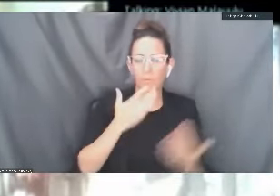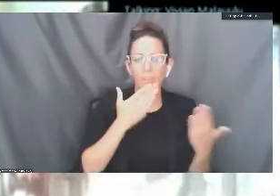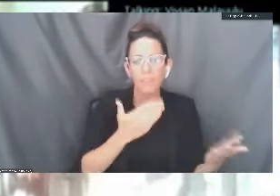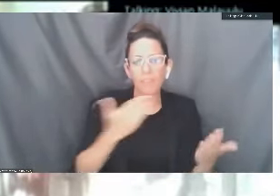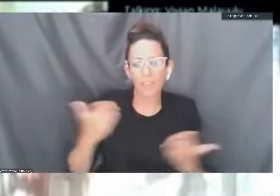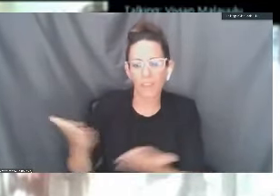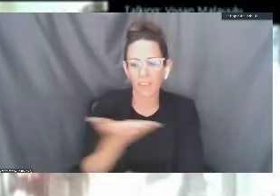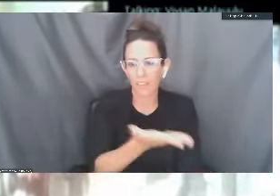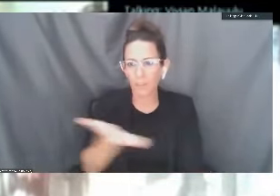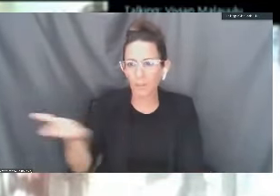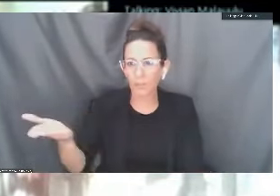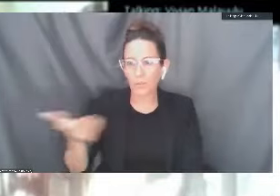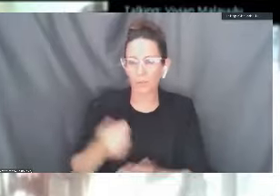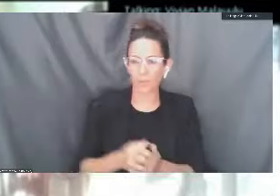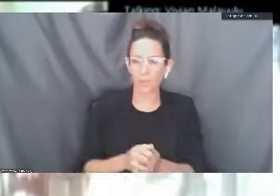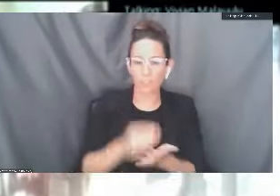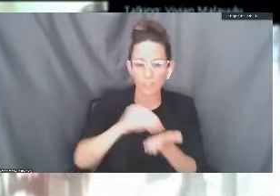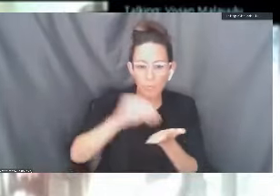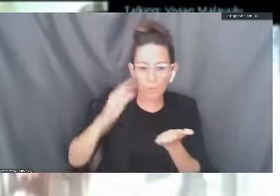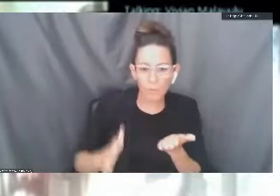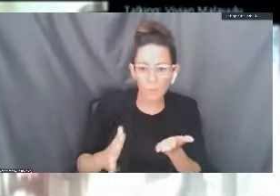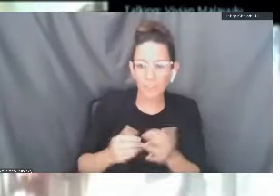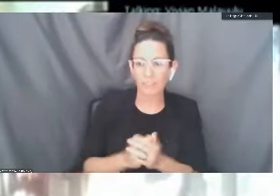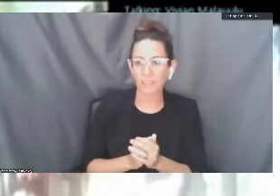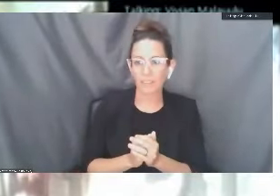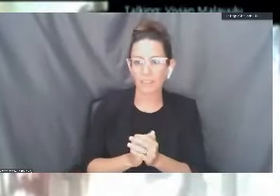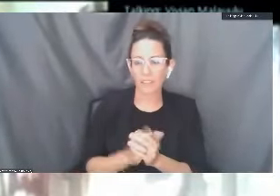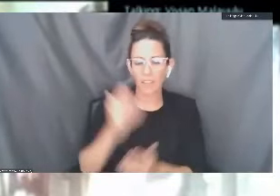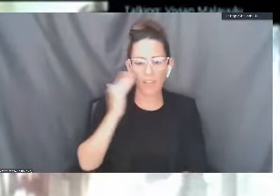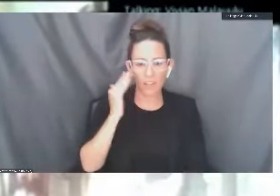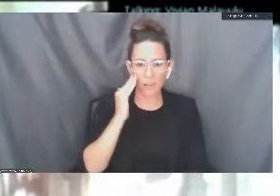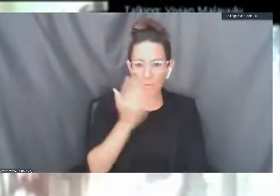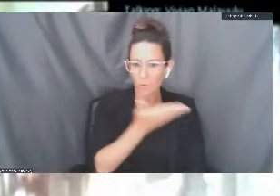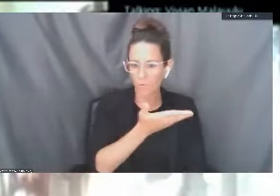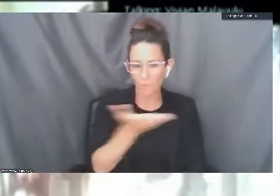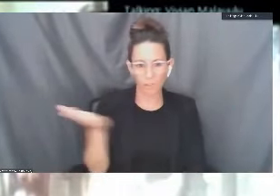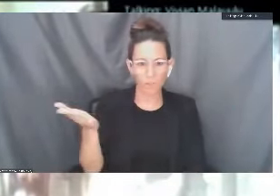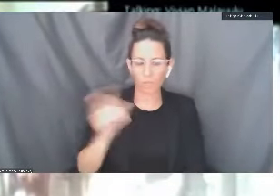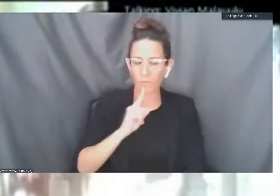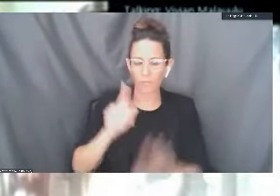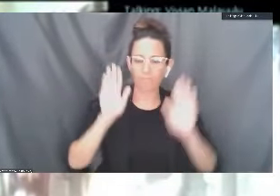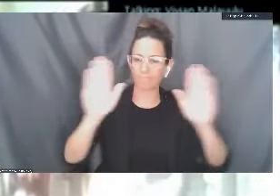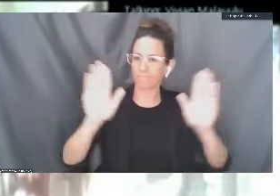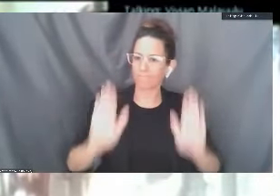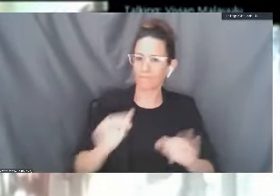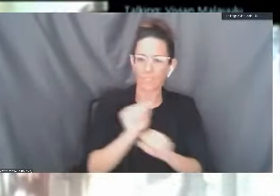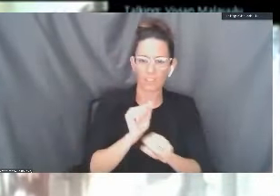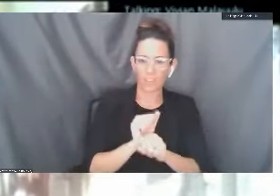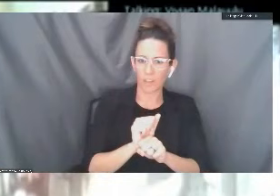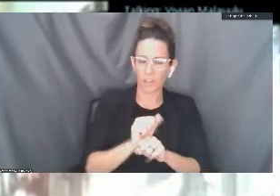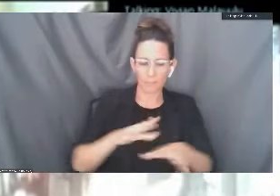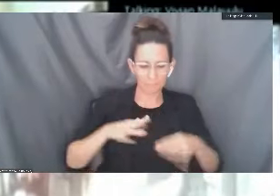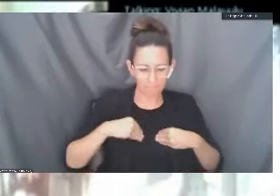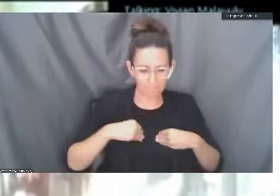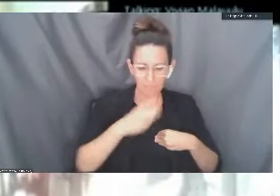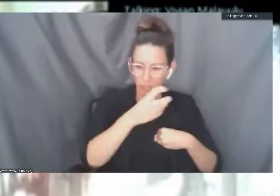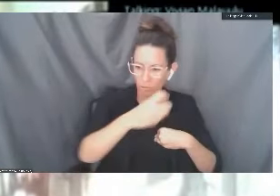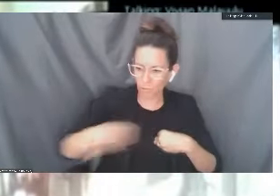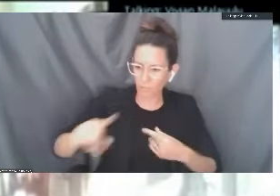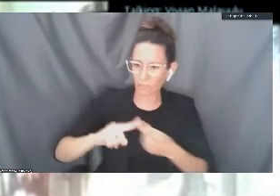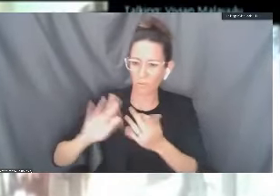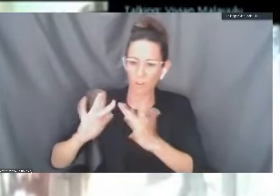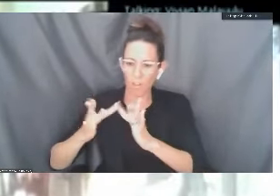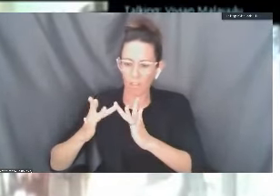each and every one of you students. You know, you've all really done a terrific job transitioning to remote learning.